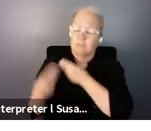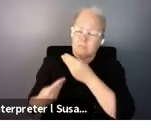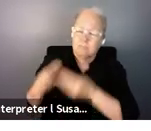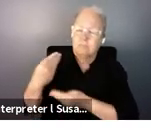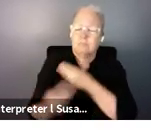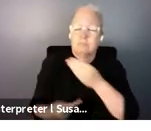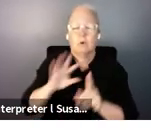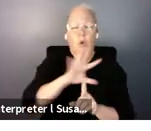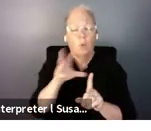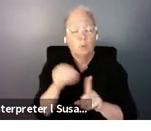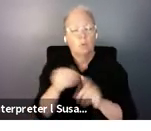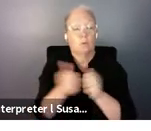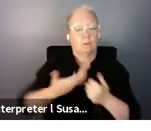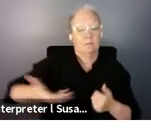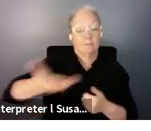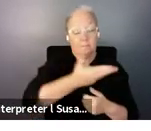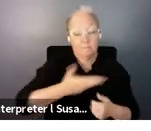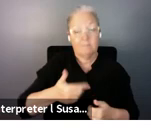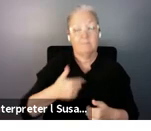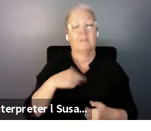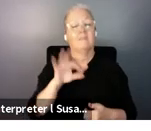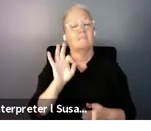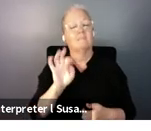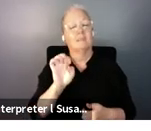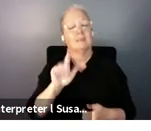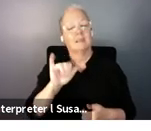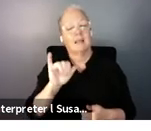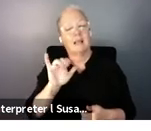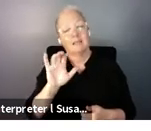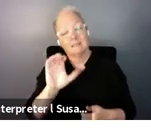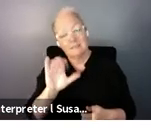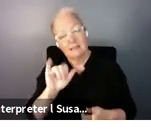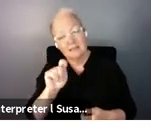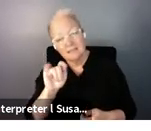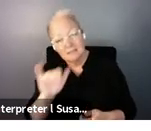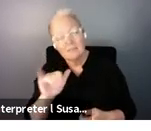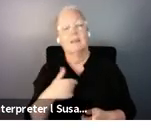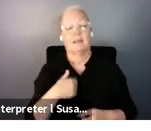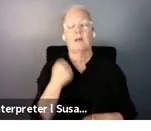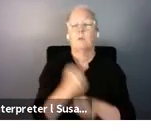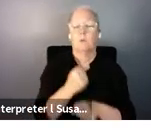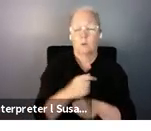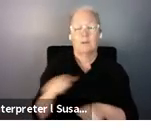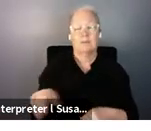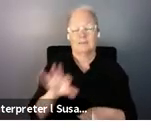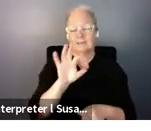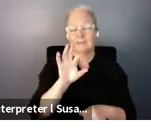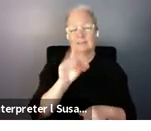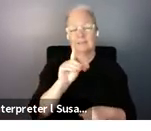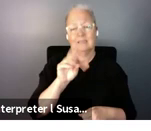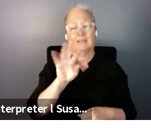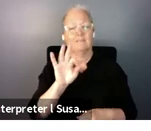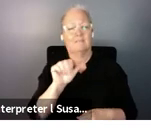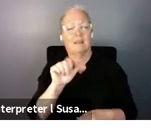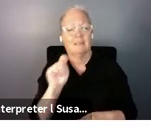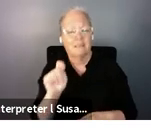My name is Felicity O'Brien, and I work in the social protection section in the Department of Foreign Affairs and Trade, and I'm going to be your moderator for the